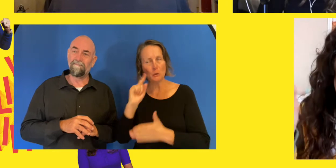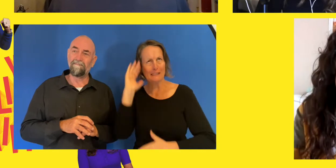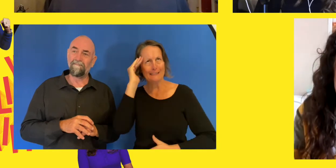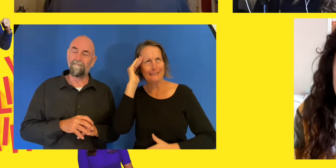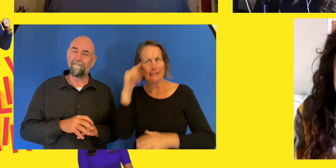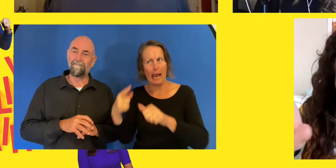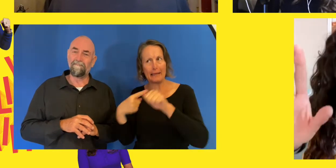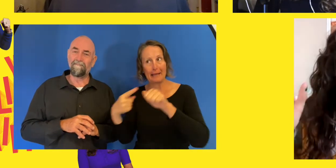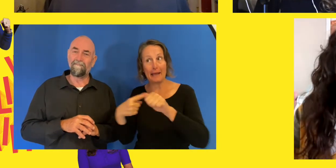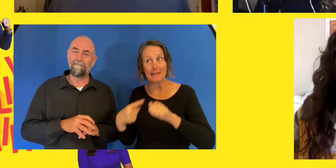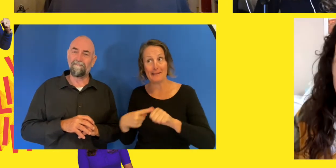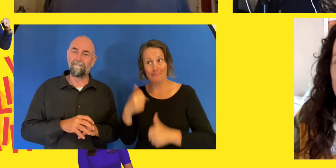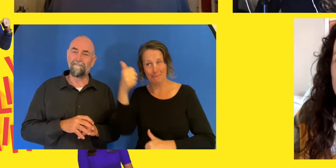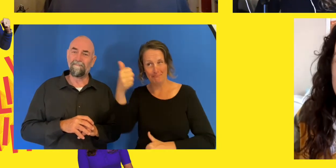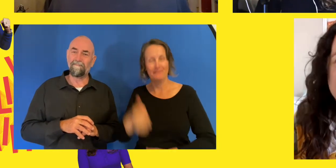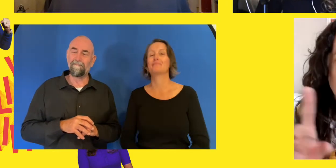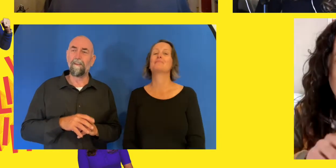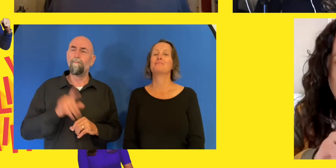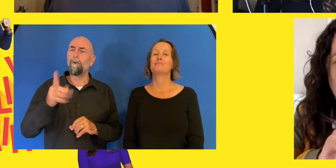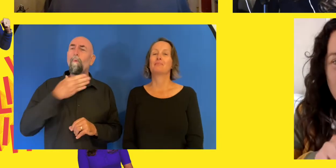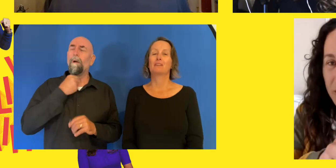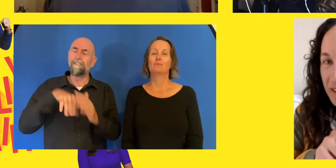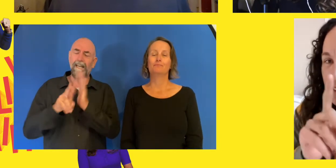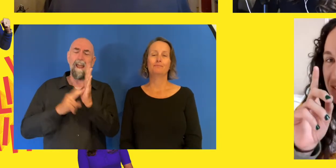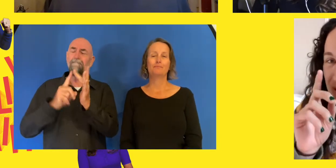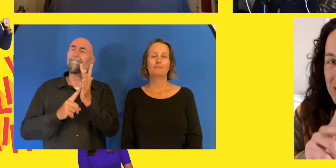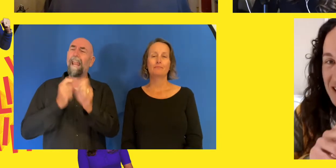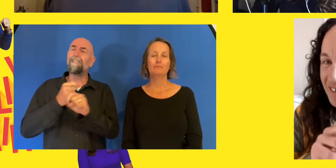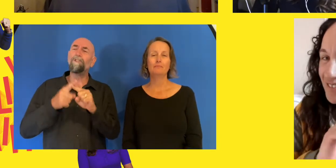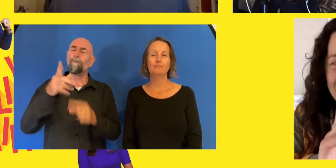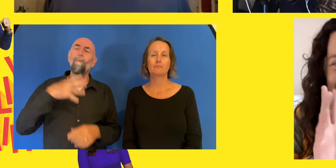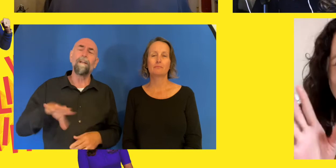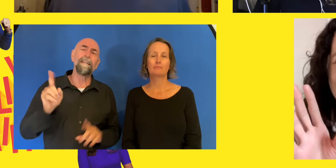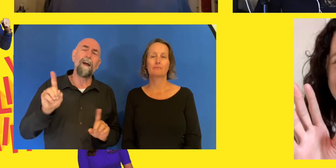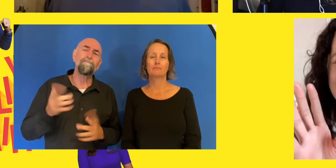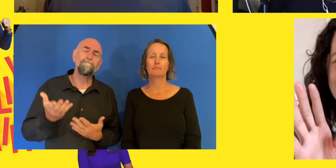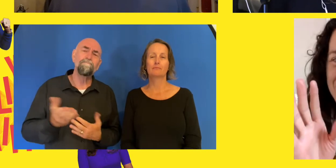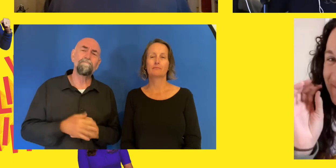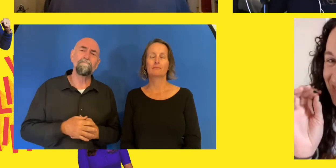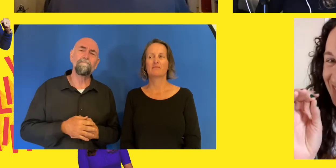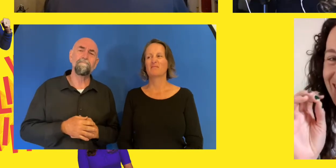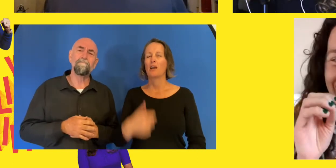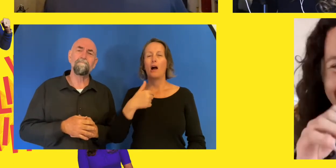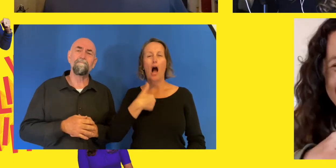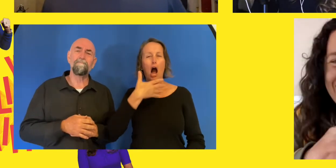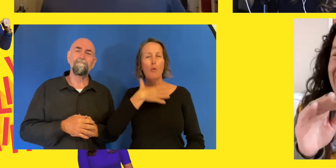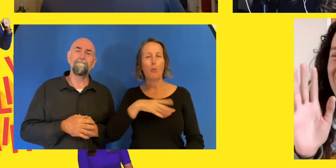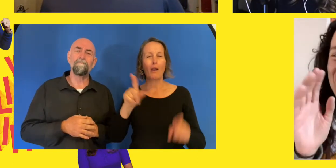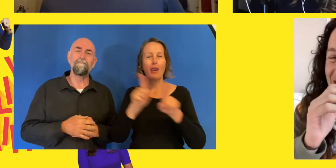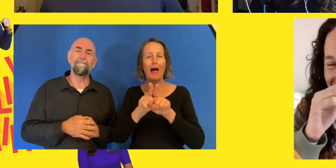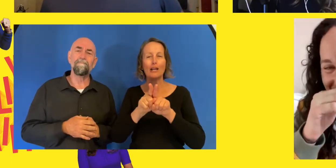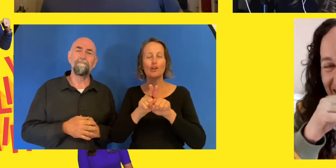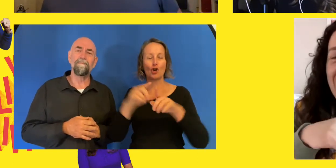Like Paralympics Australia has a big Lizzie costume, which by the way, I wore in Pyeongchang. I got to wear the Lizzie costume. I